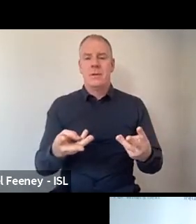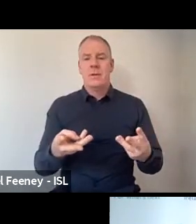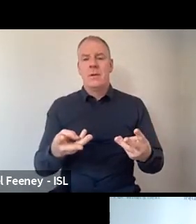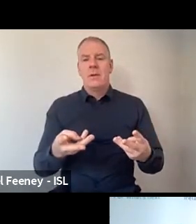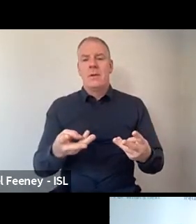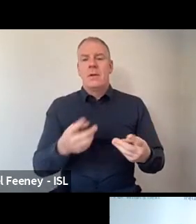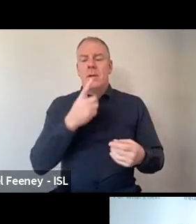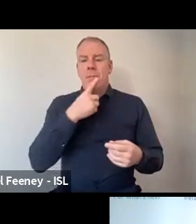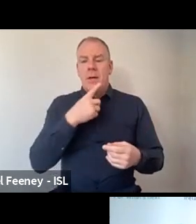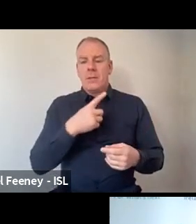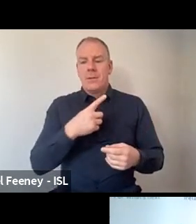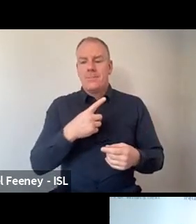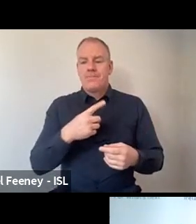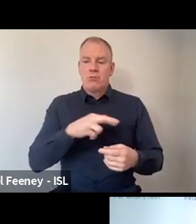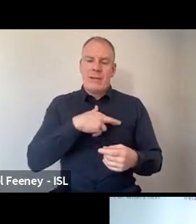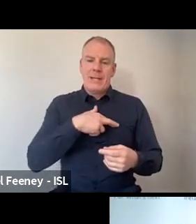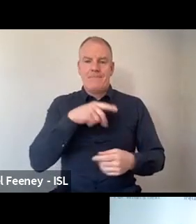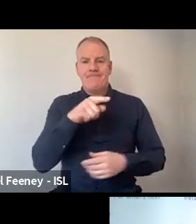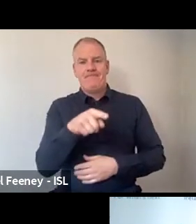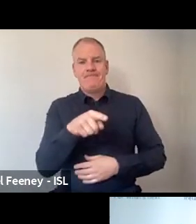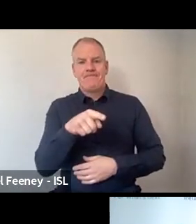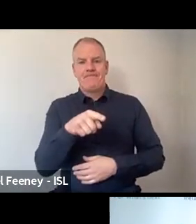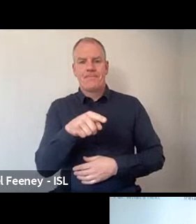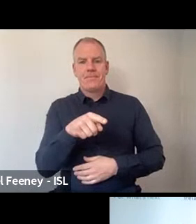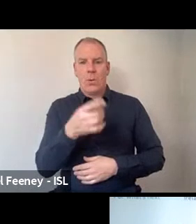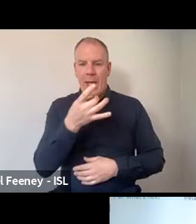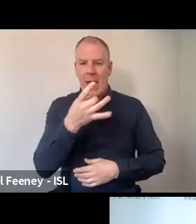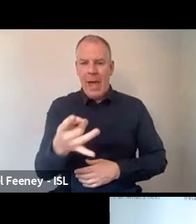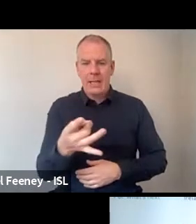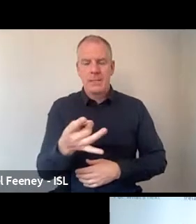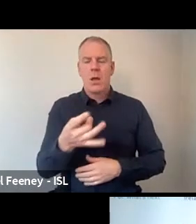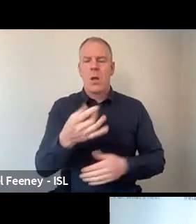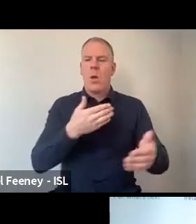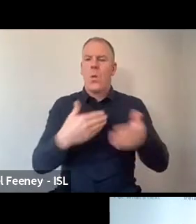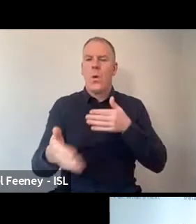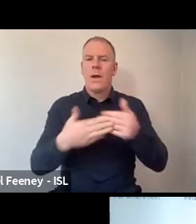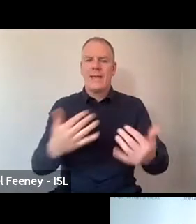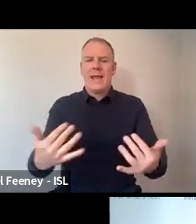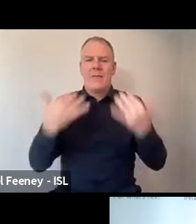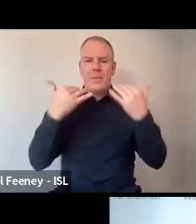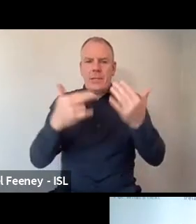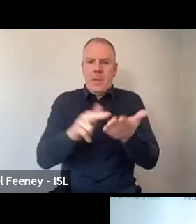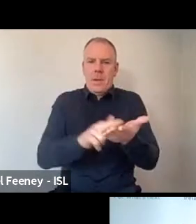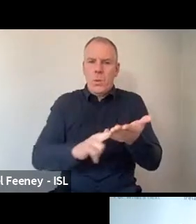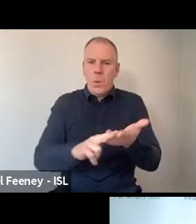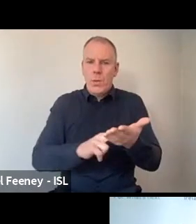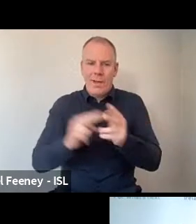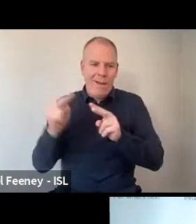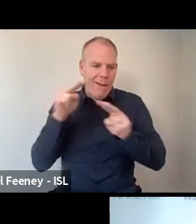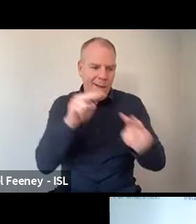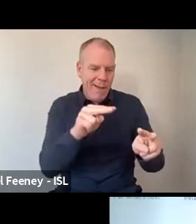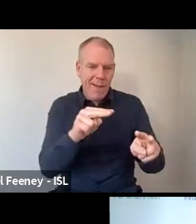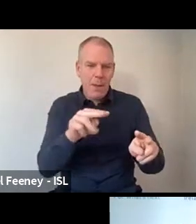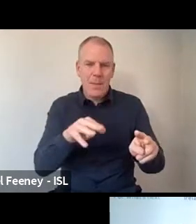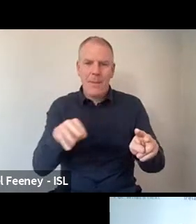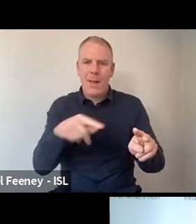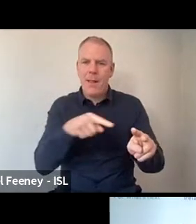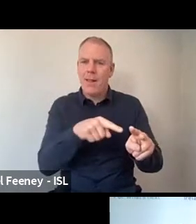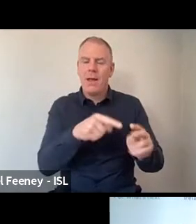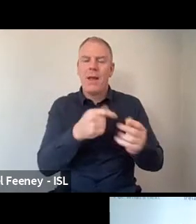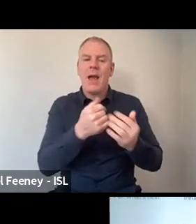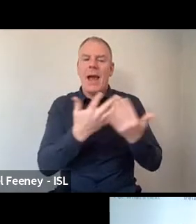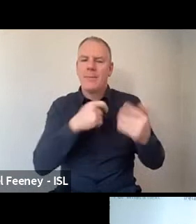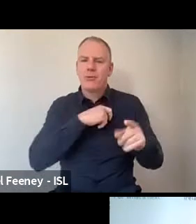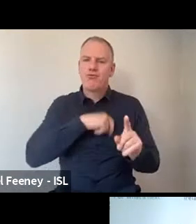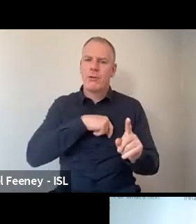But basically, we asked about what information sources people have turned to and how much they